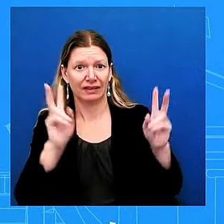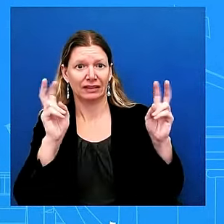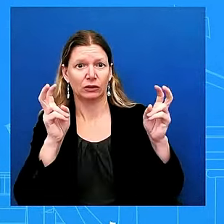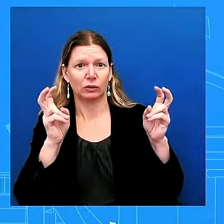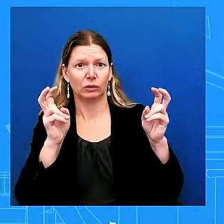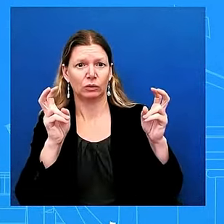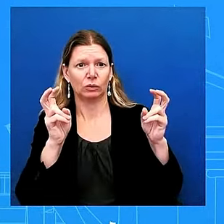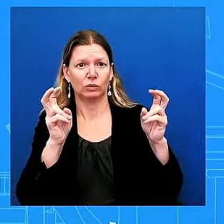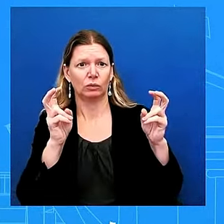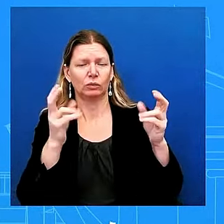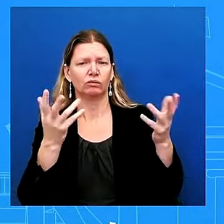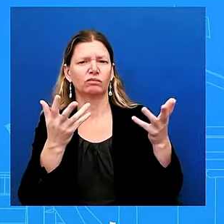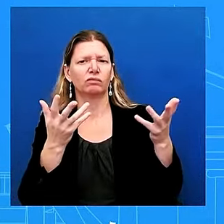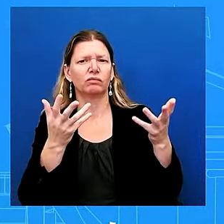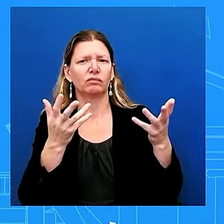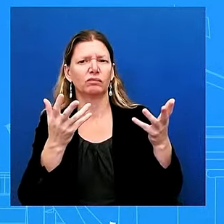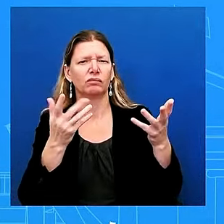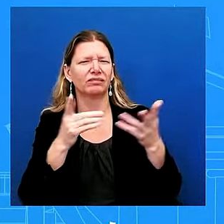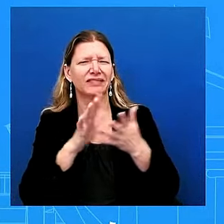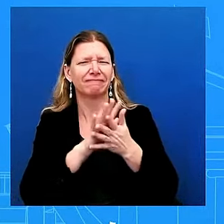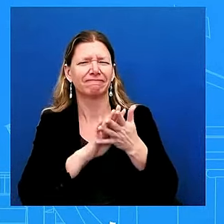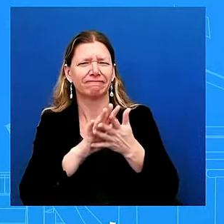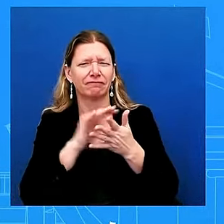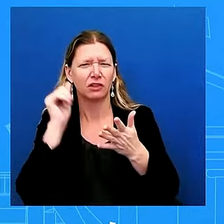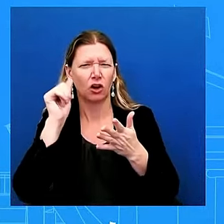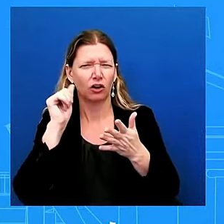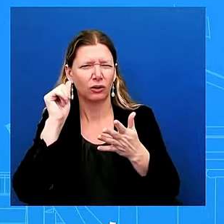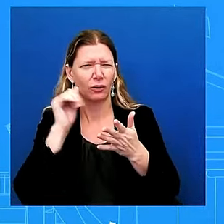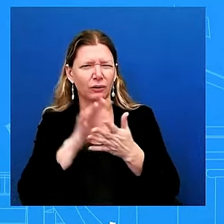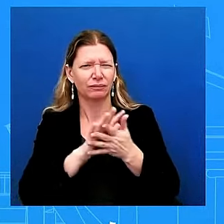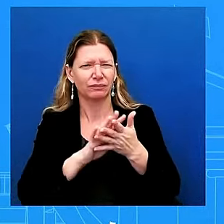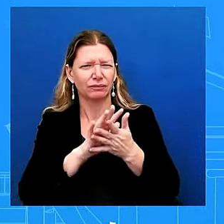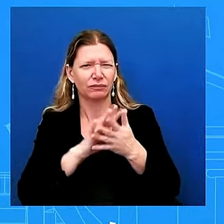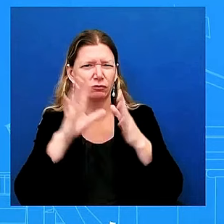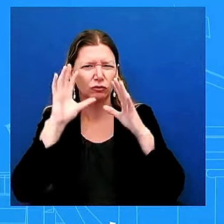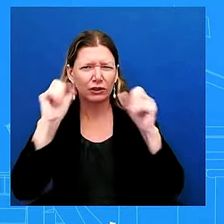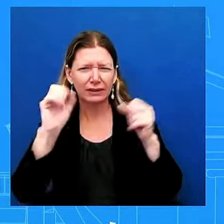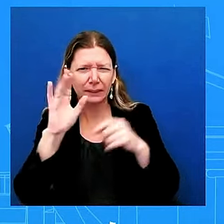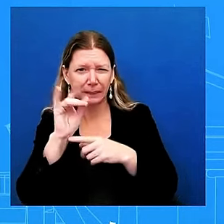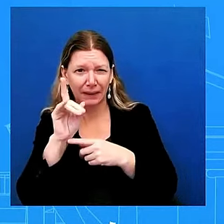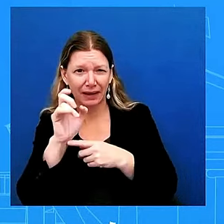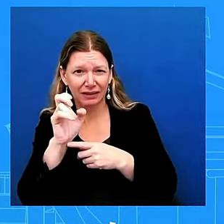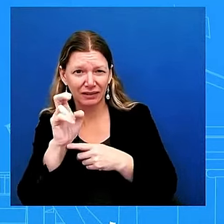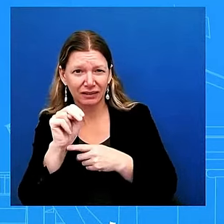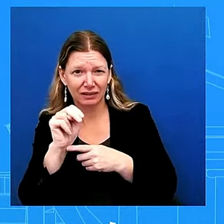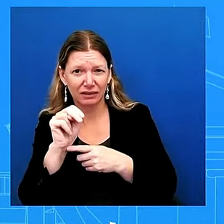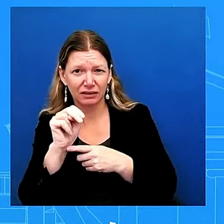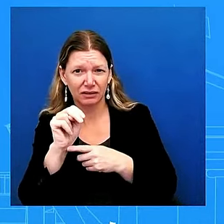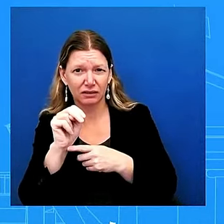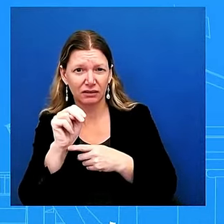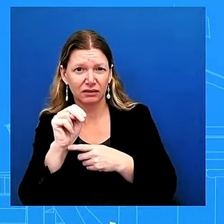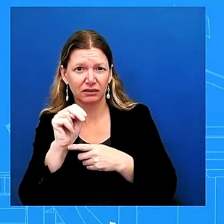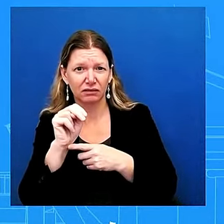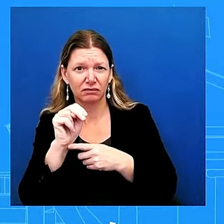as other presidents have gone to other countries and tangola is like something totally new since the president's administration for